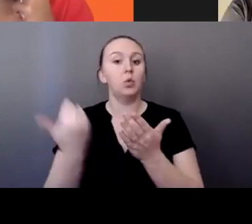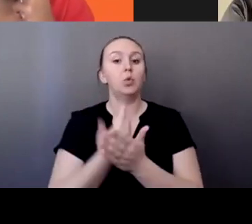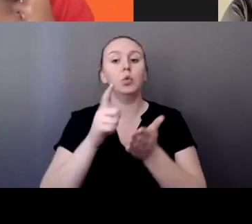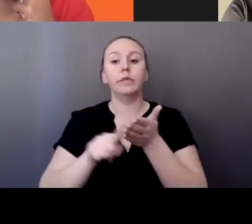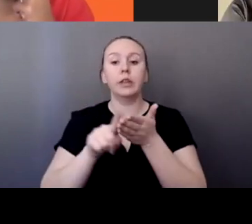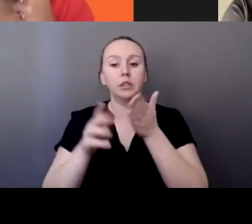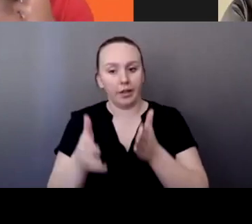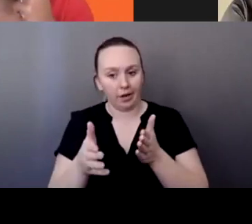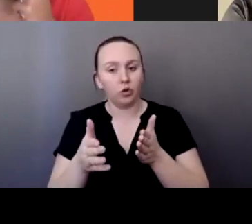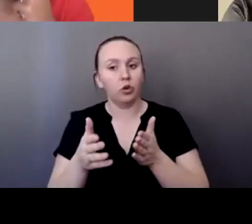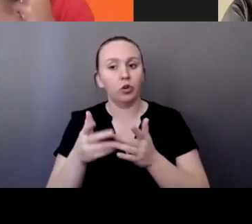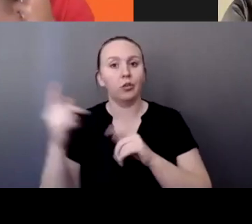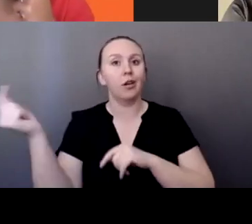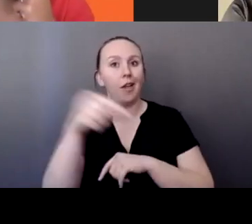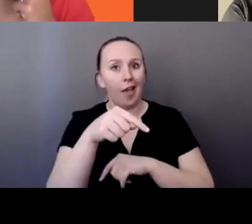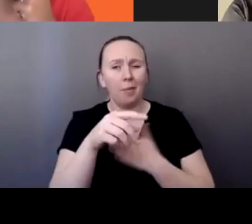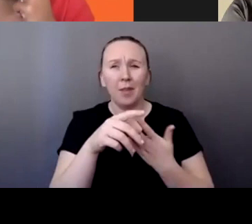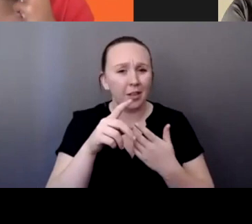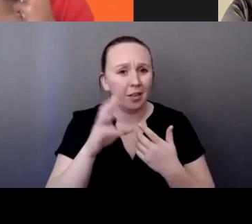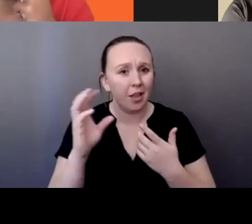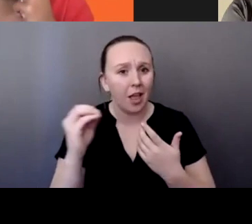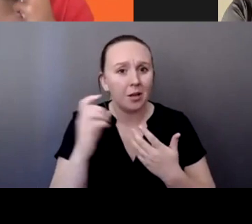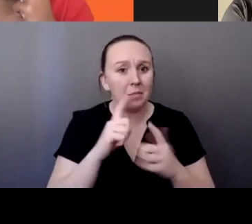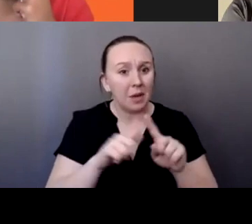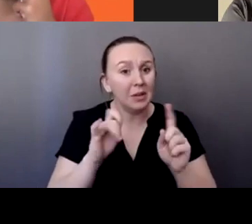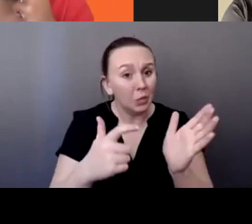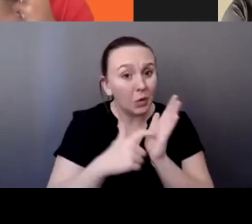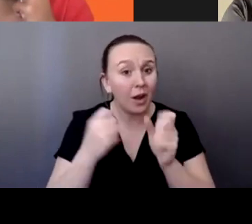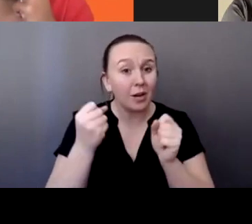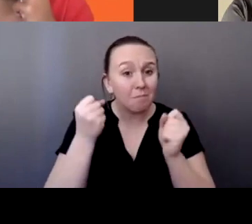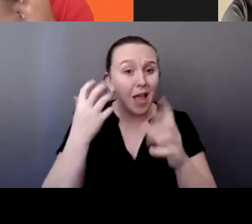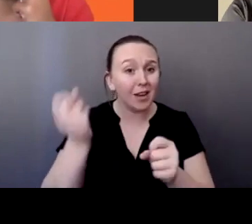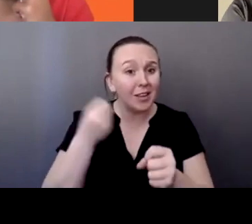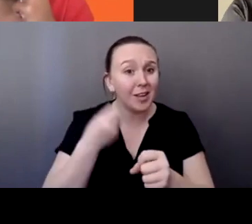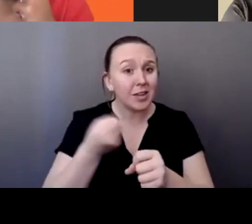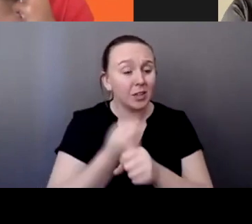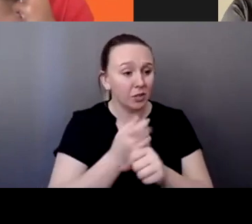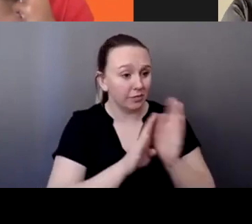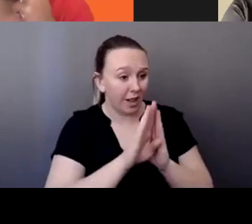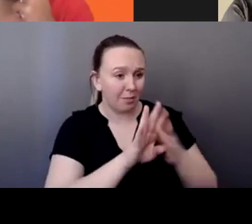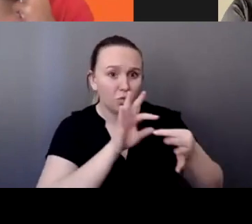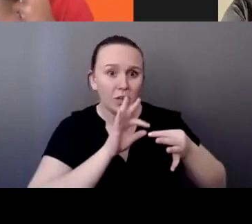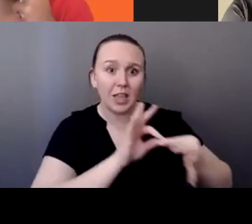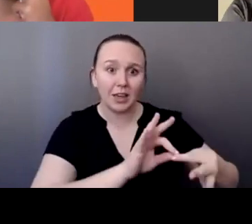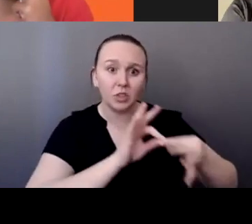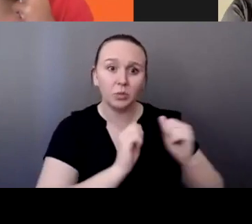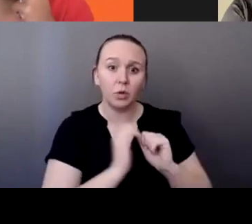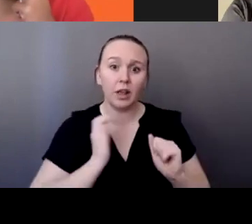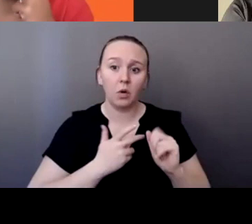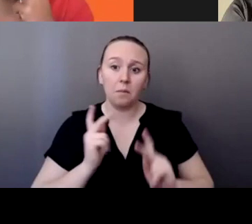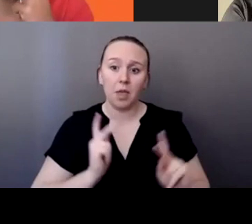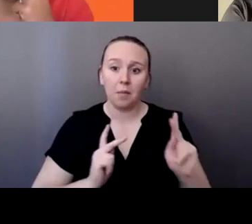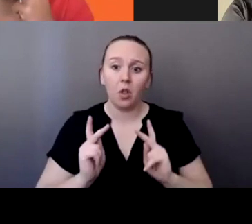I was saying, and it takes years to build that rapport with our people, to have that relationship to where people